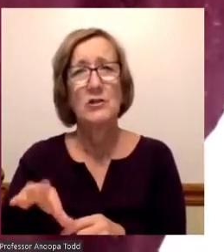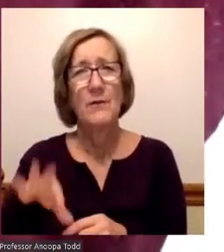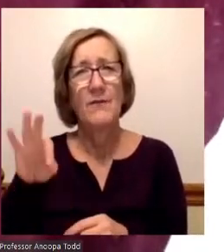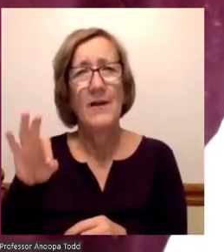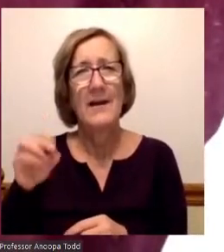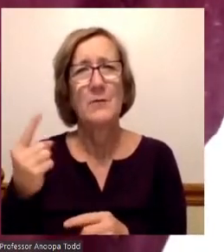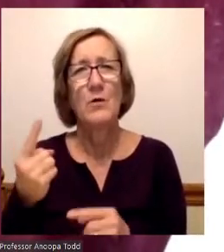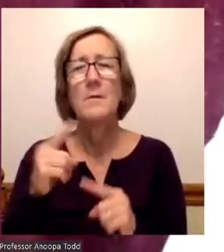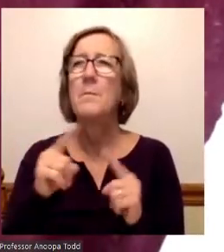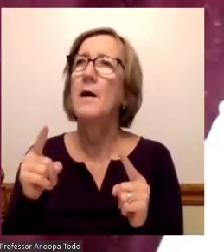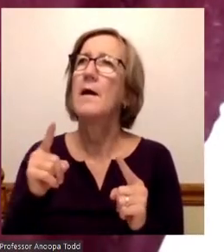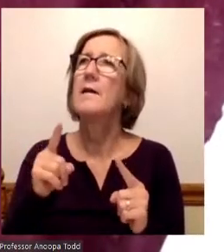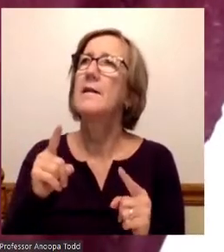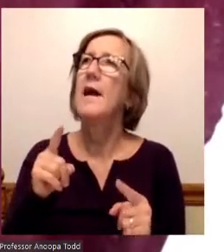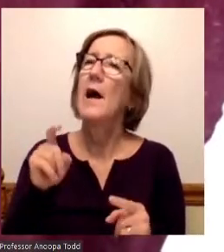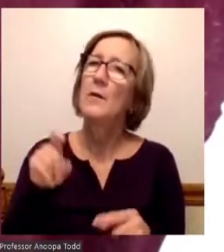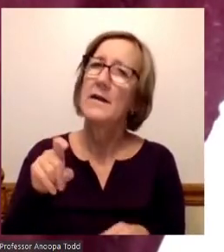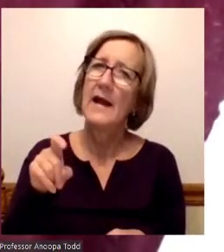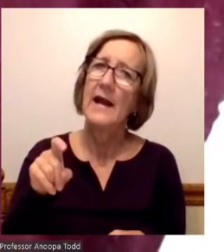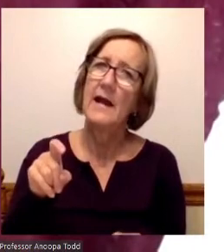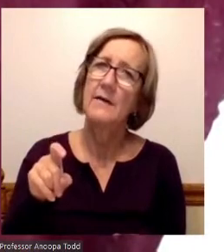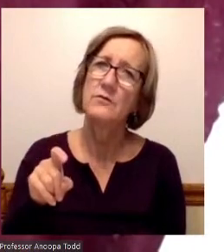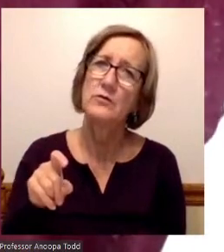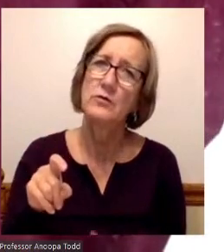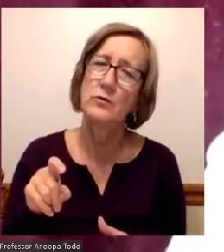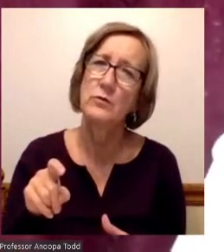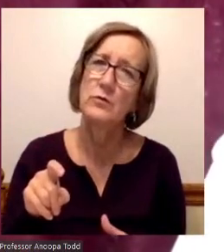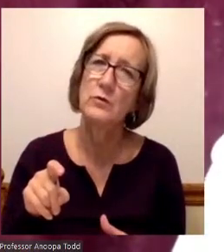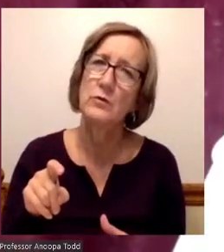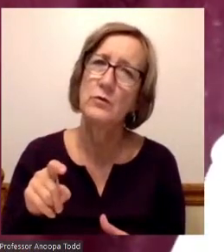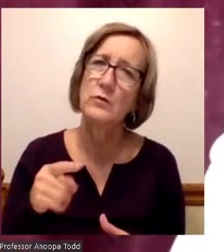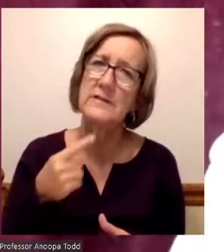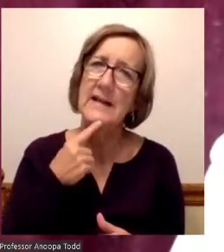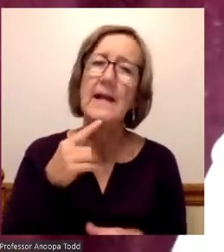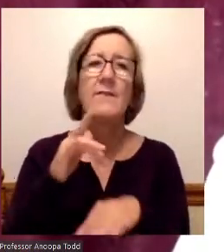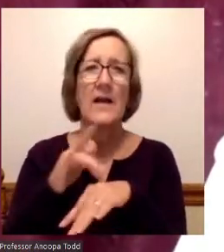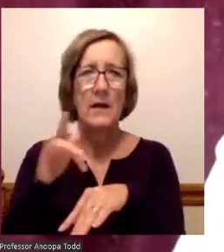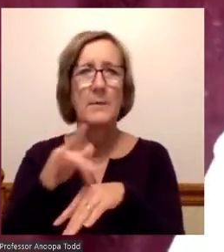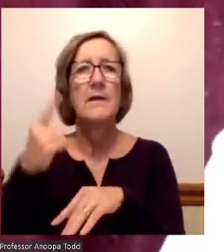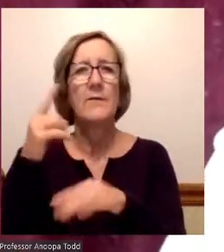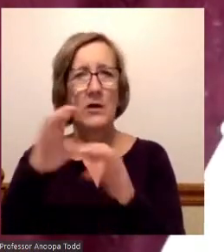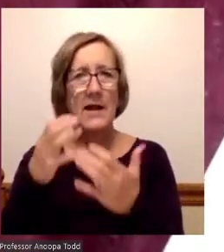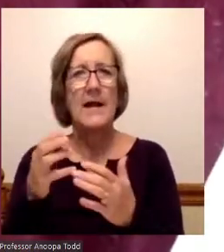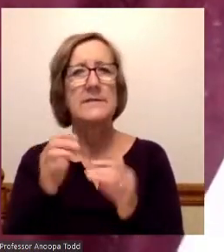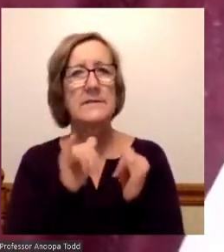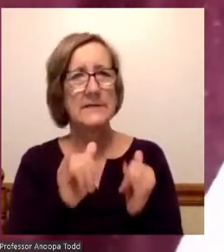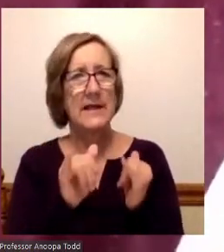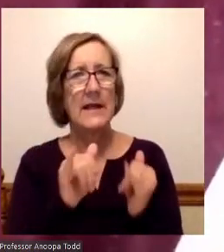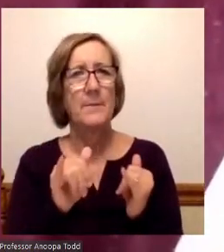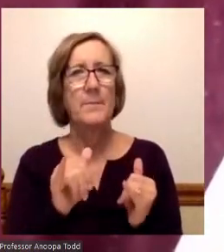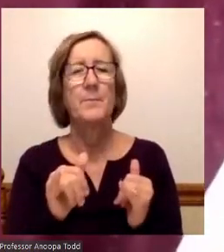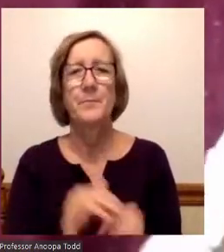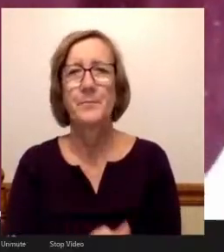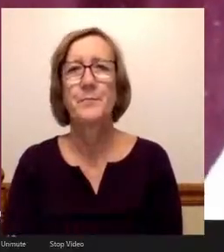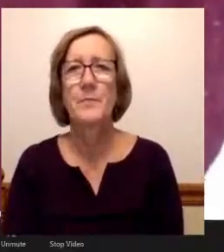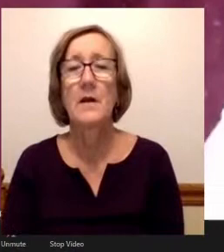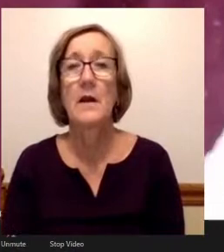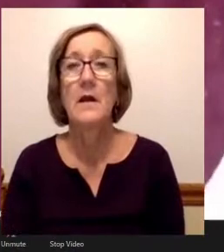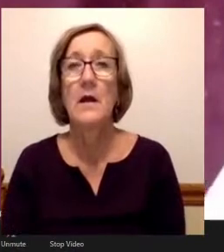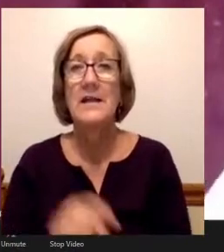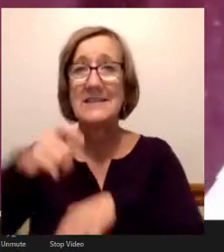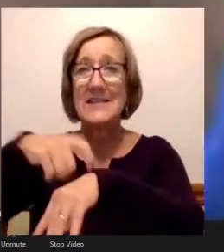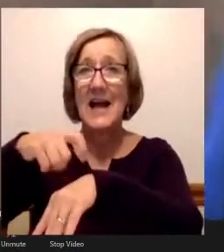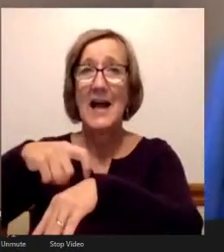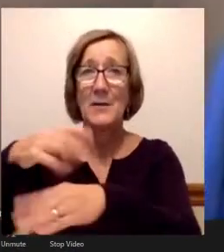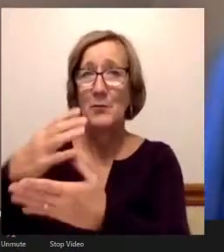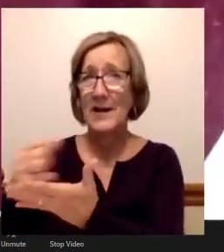another person's response as far as the availability for classes. Ms. Todd, we're to have to end it right there. We're at time right